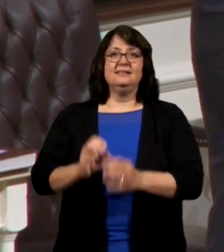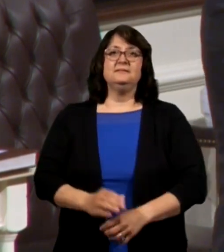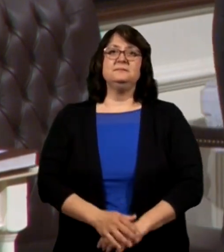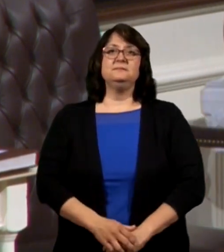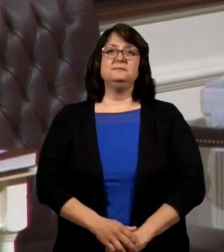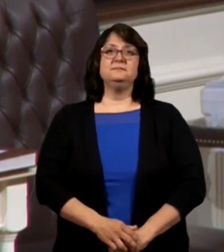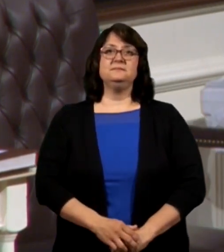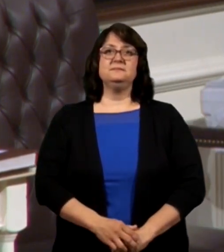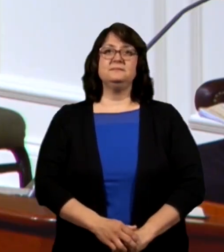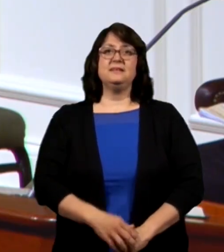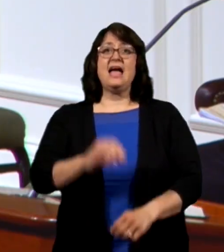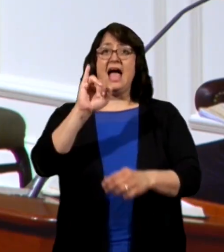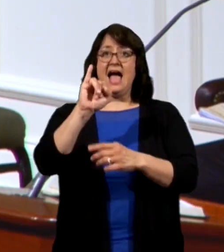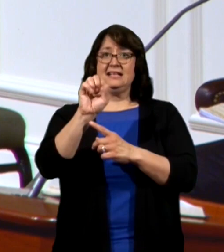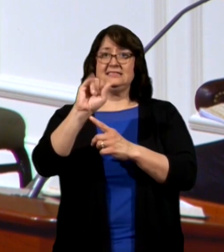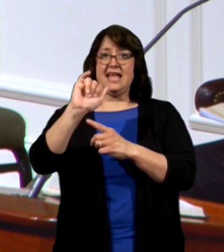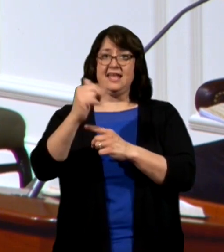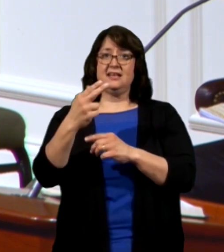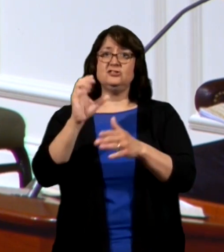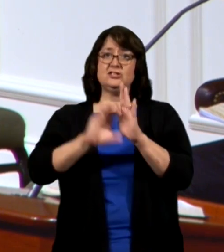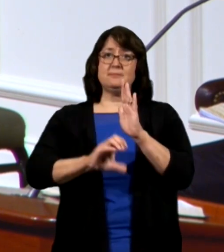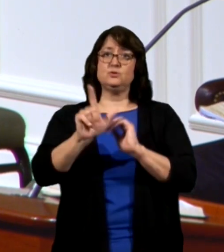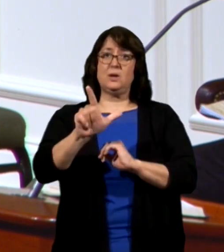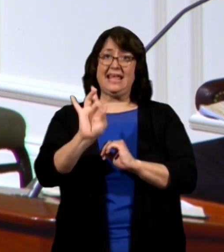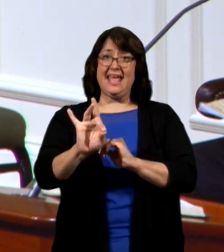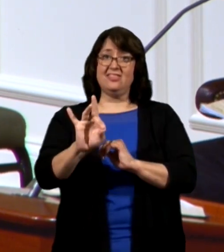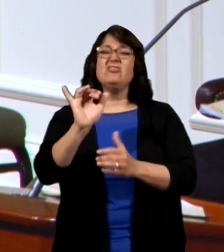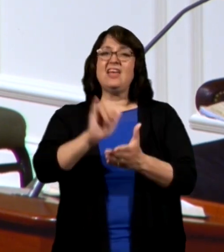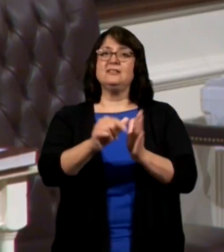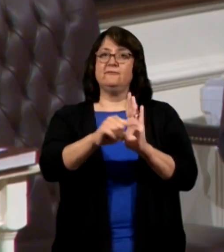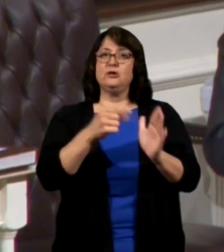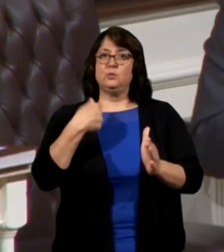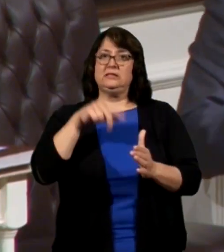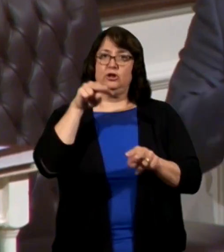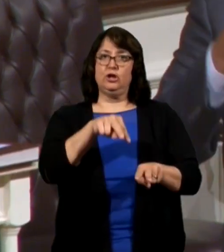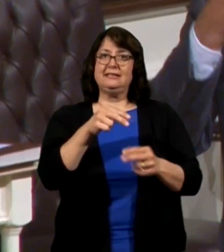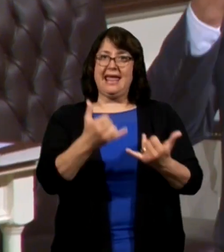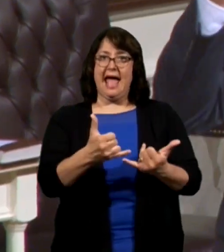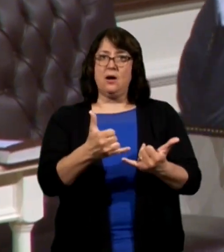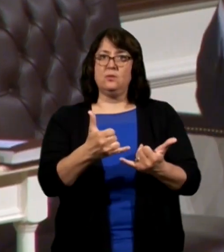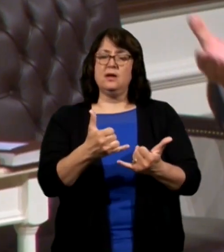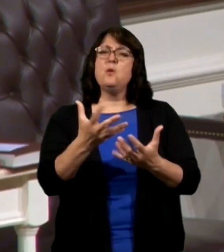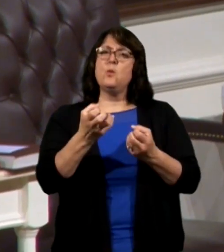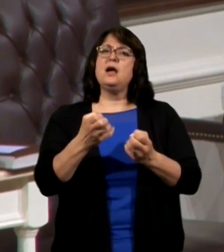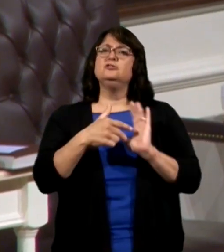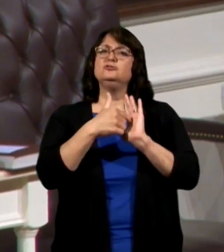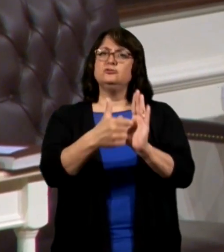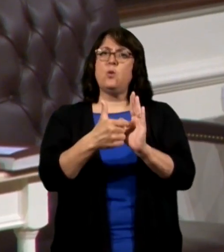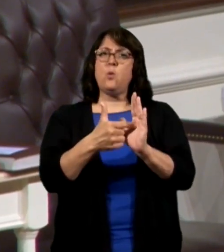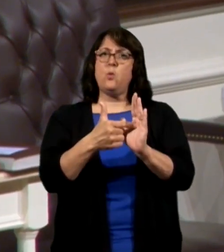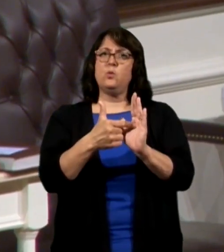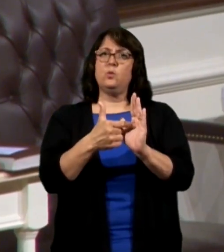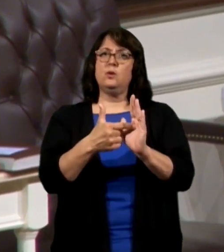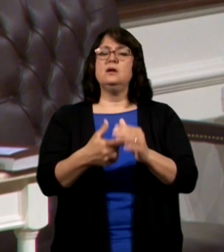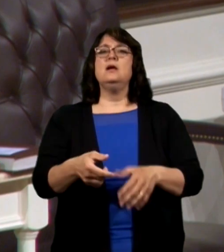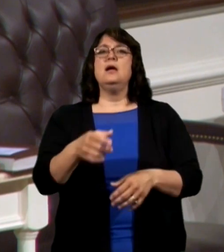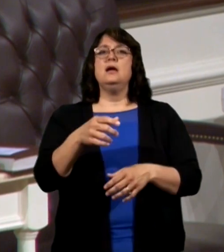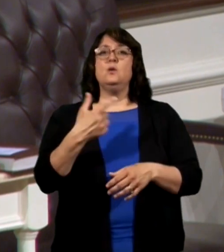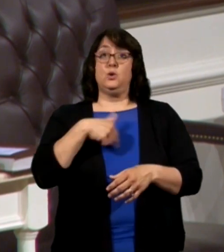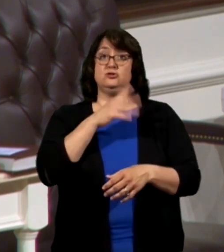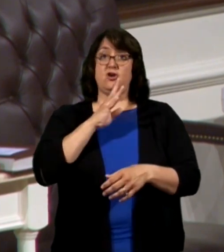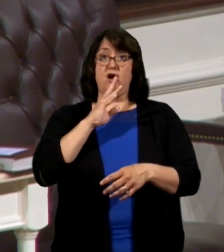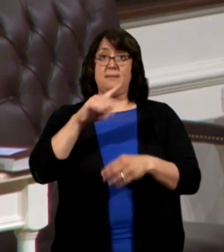Isaiah 28 is the passage we're going to look at, but I want to make a couple observations. We're going to talk